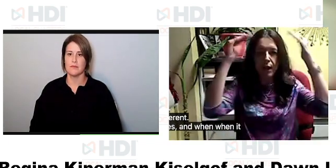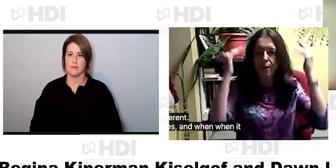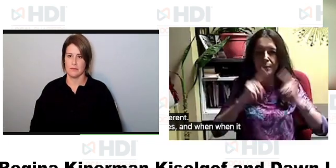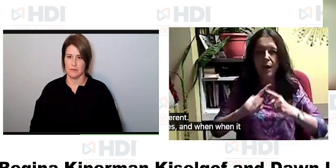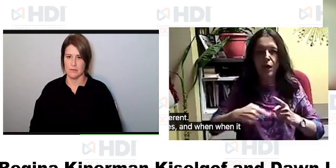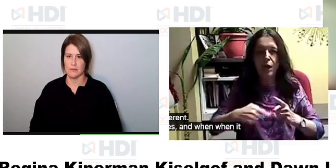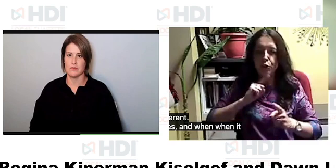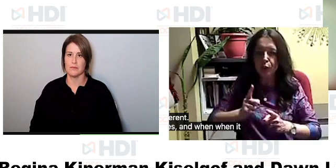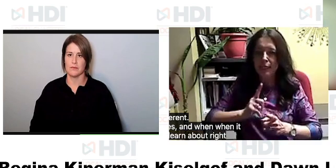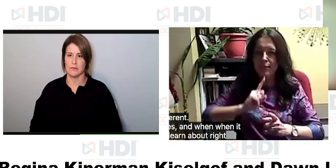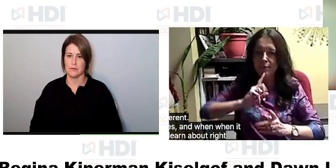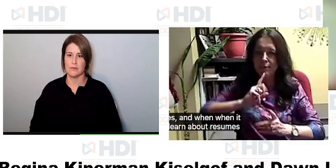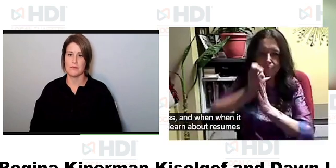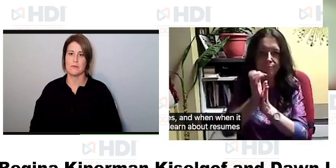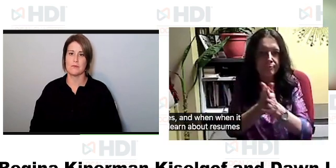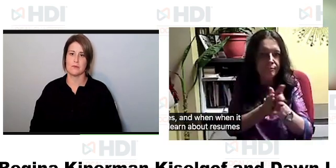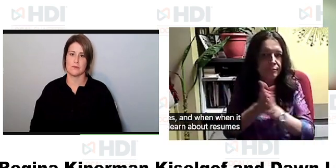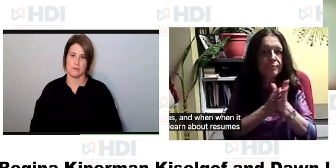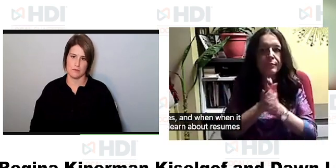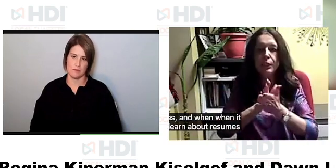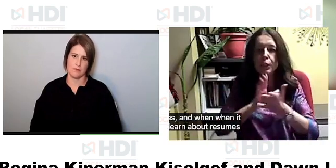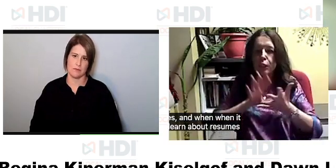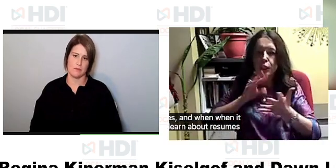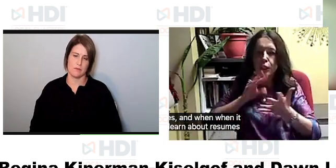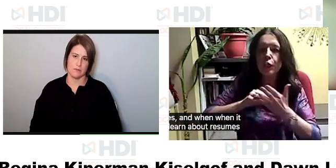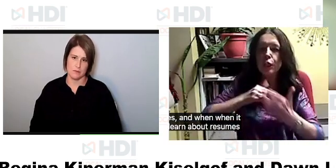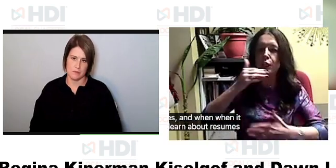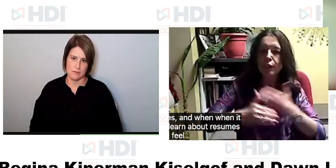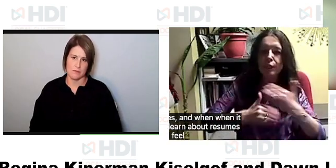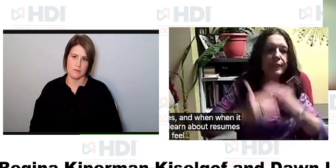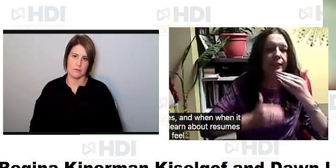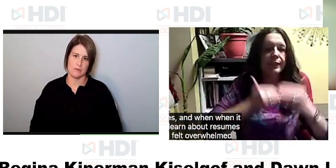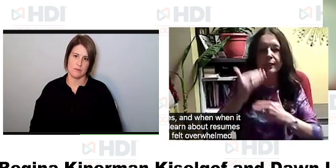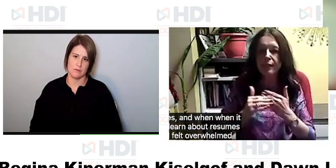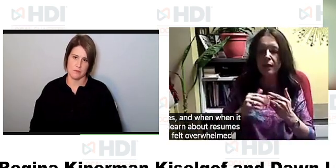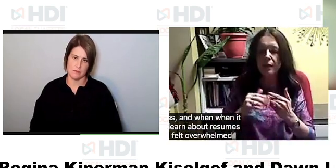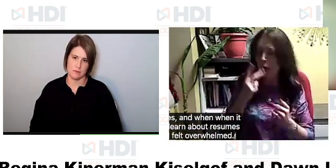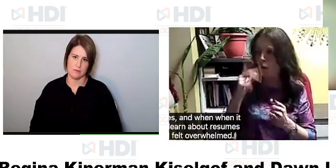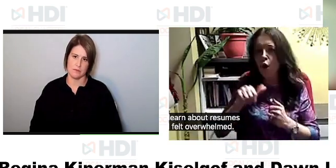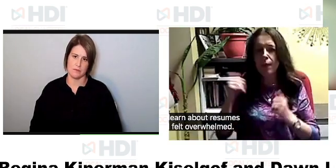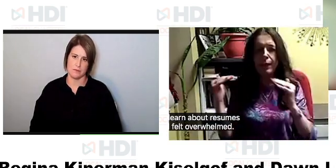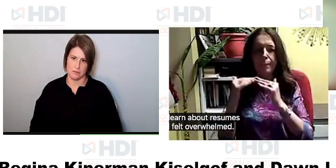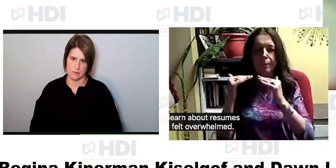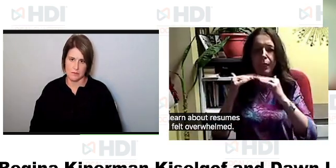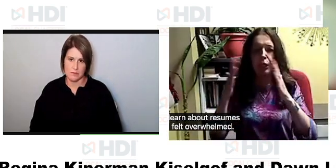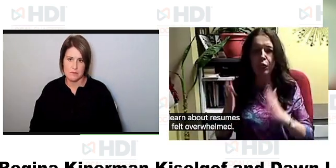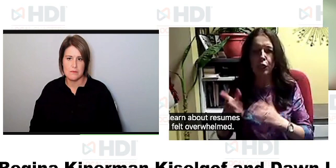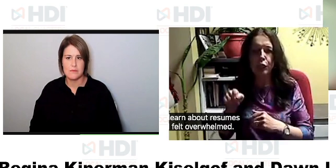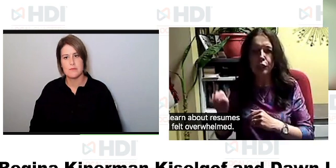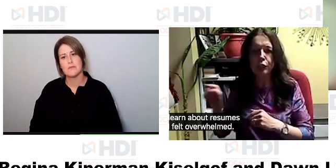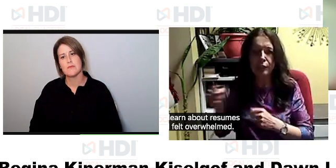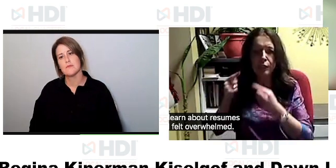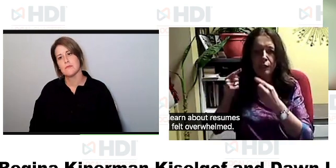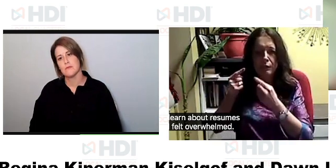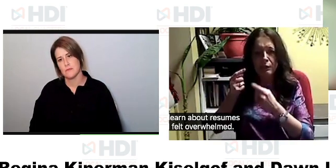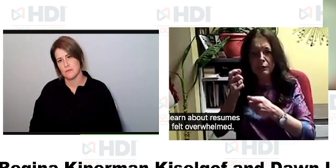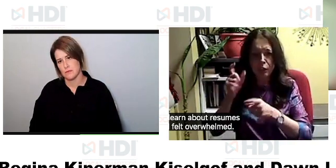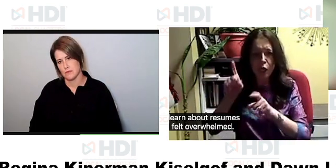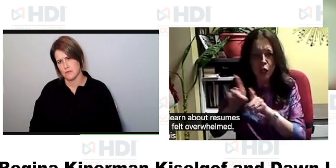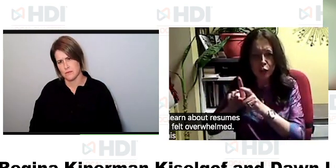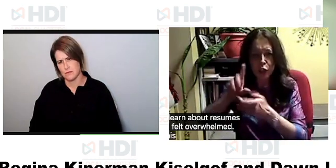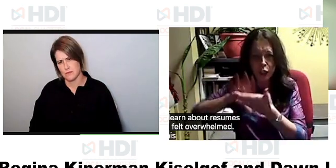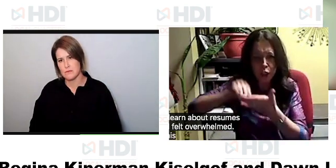job i had to learn about resumes and workplace etiquette and i felt overwhelmed but i was motivated to learn this